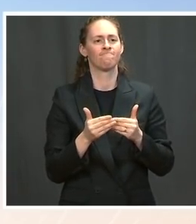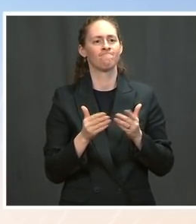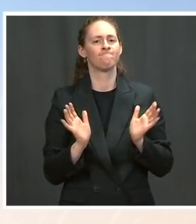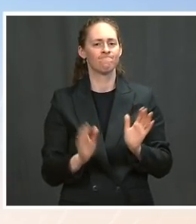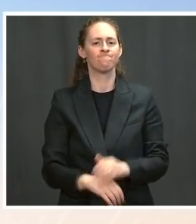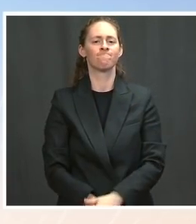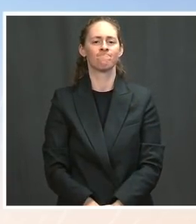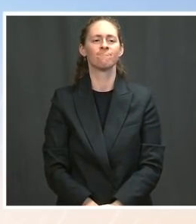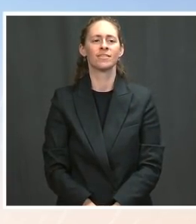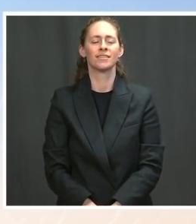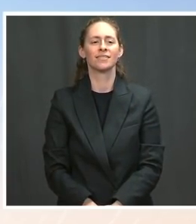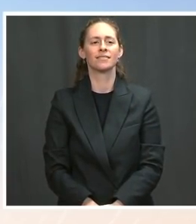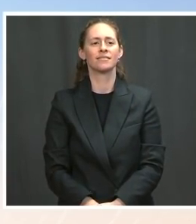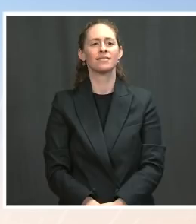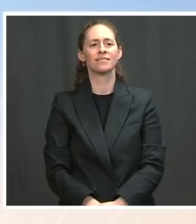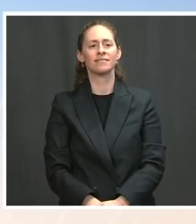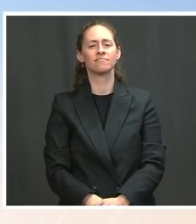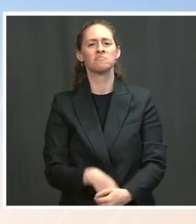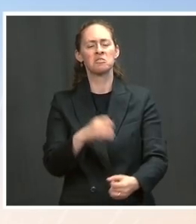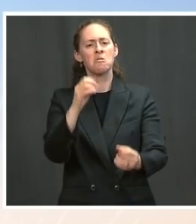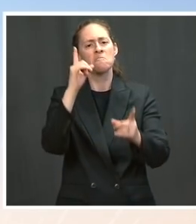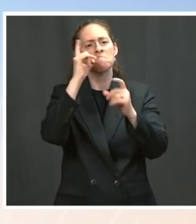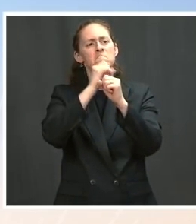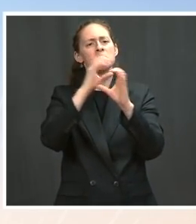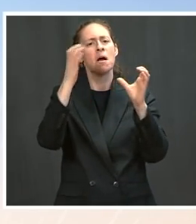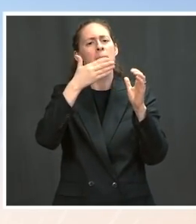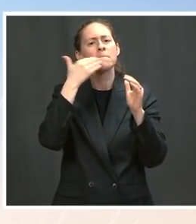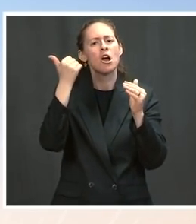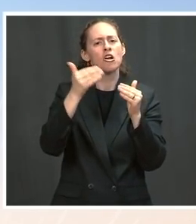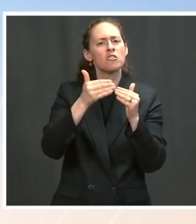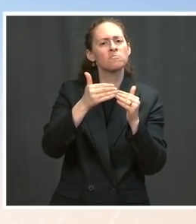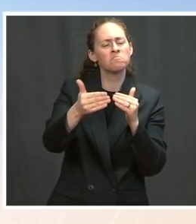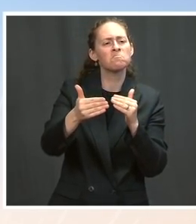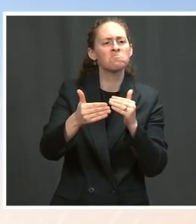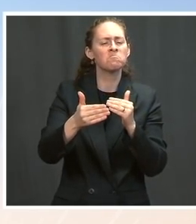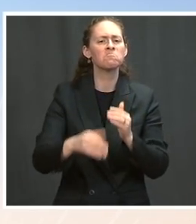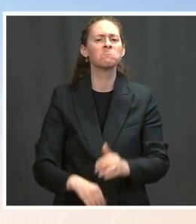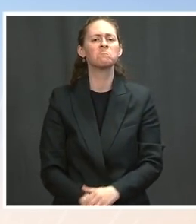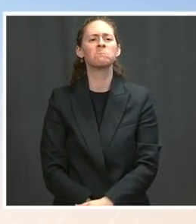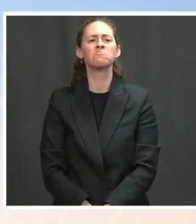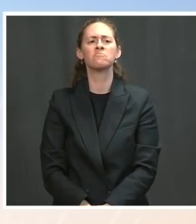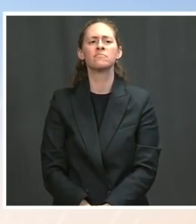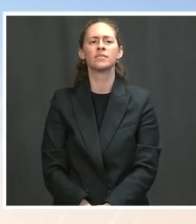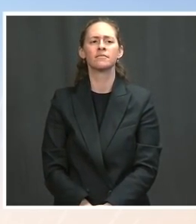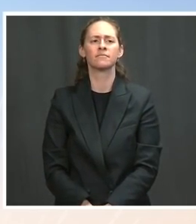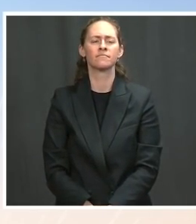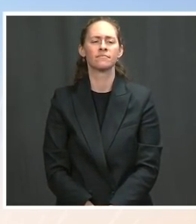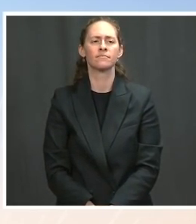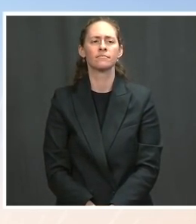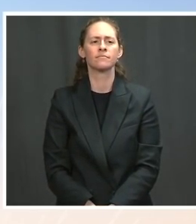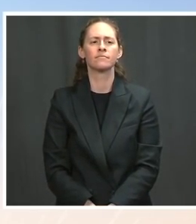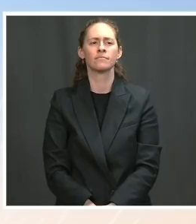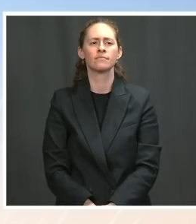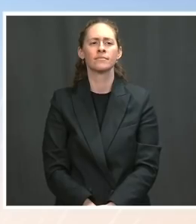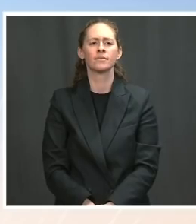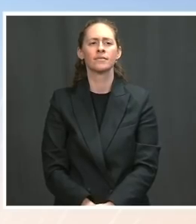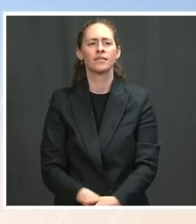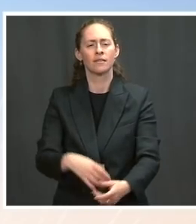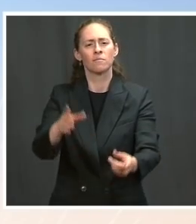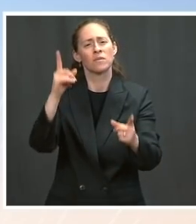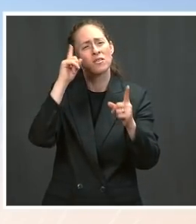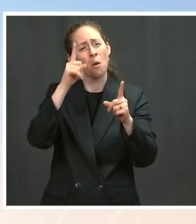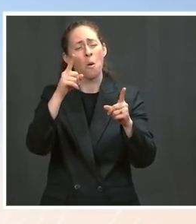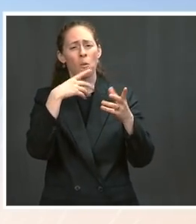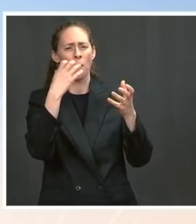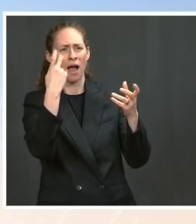moving forward, both to come into of what we need to do to come back into full compliance. And Iran has a better idea of what it needs to do to come